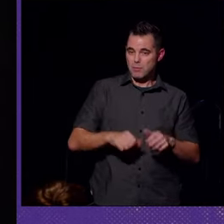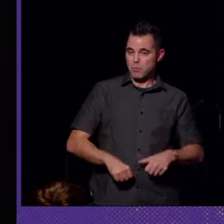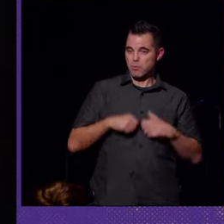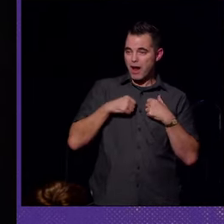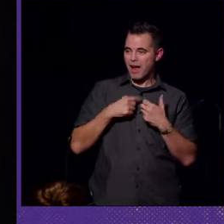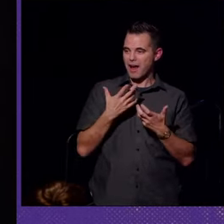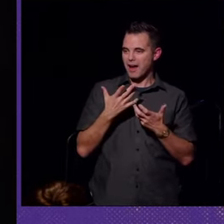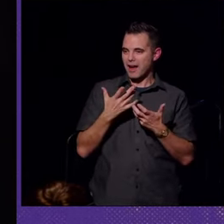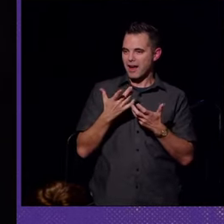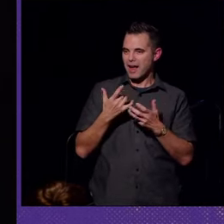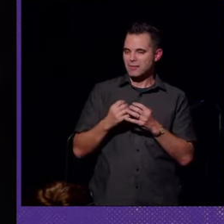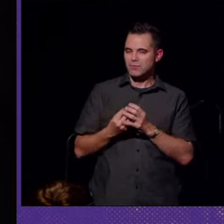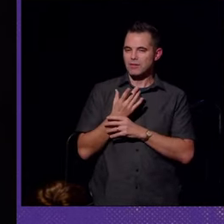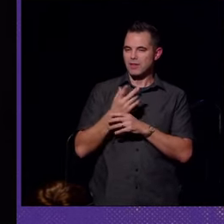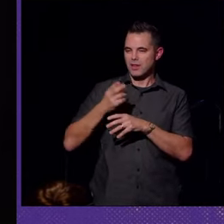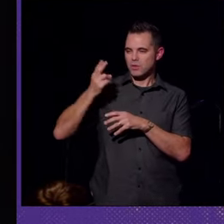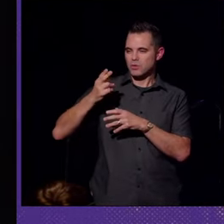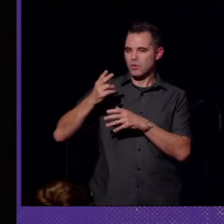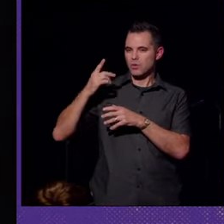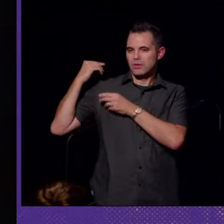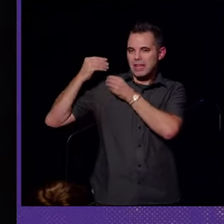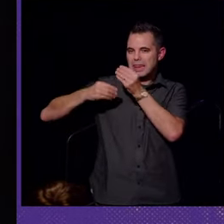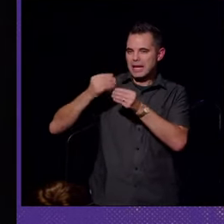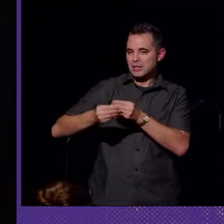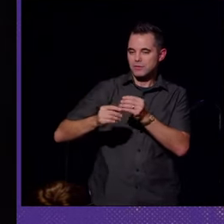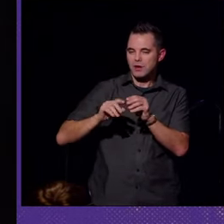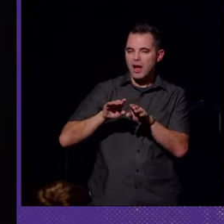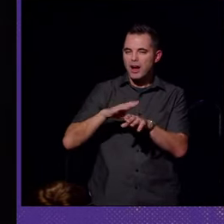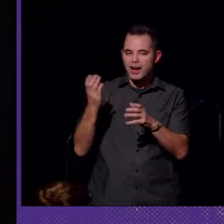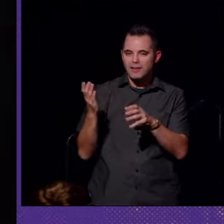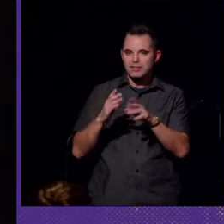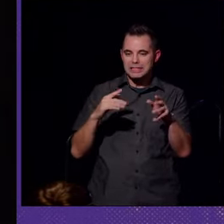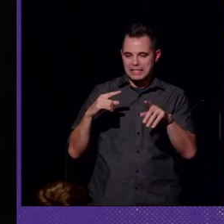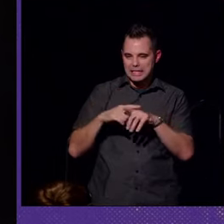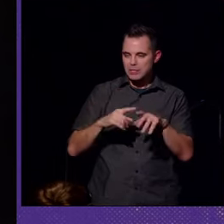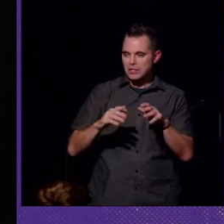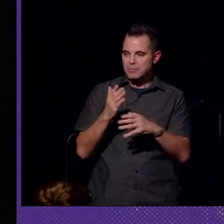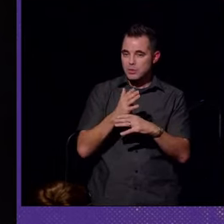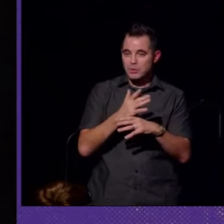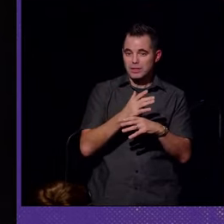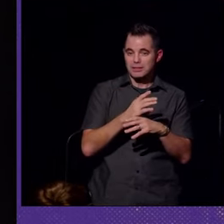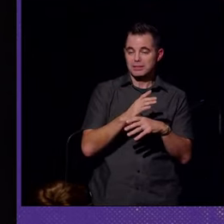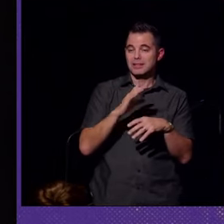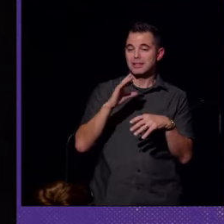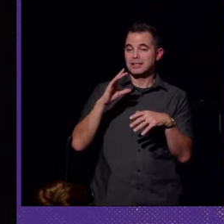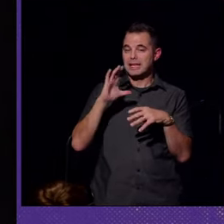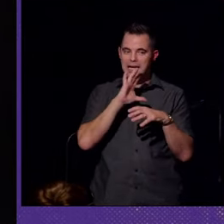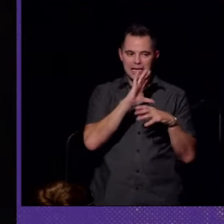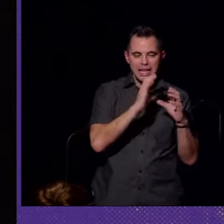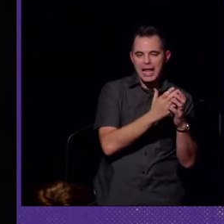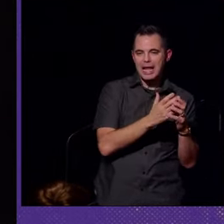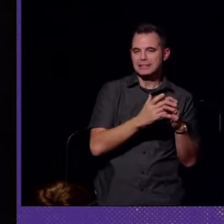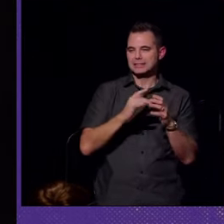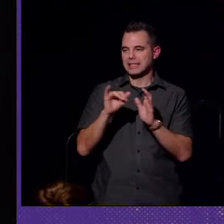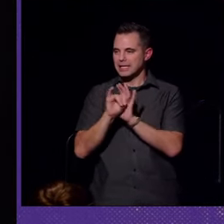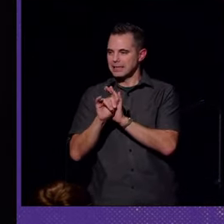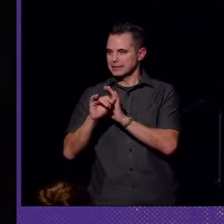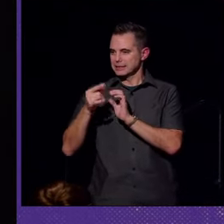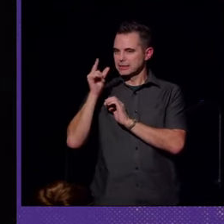us with a historical legacy for uncovering intersections between class, identity, and gender.